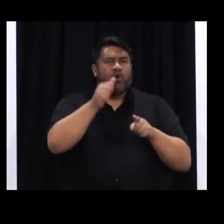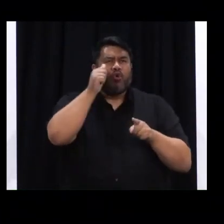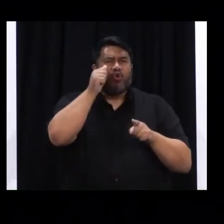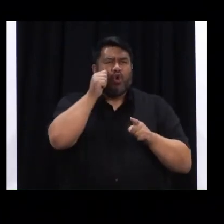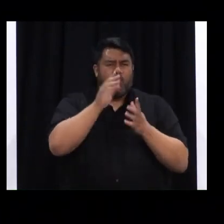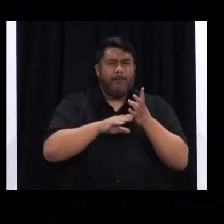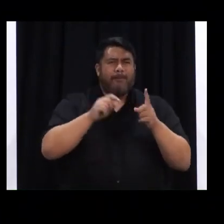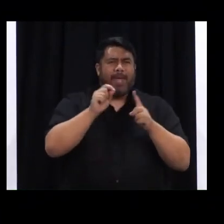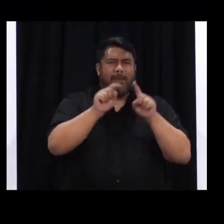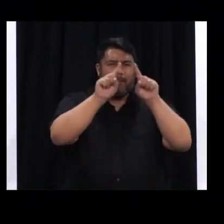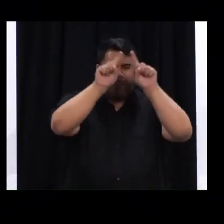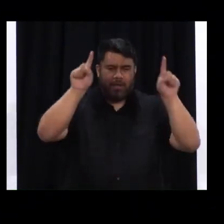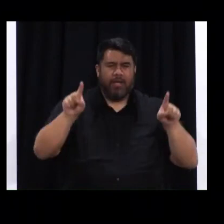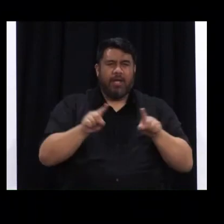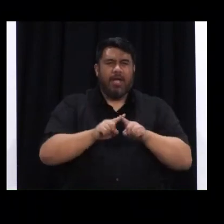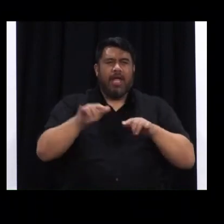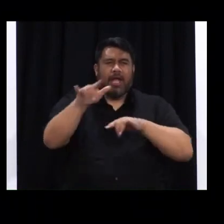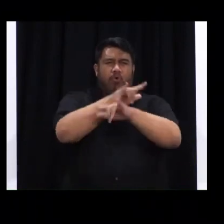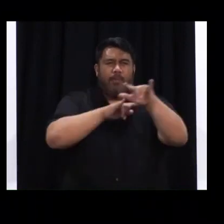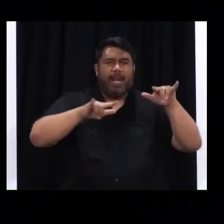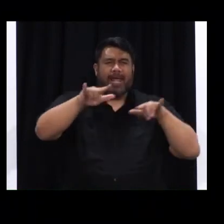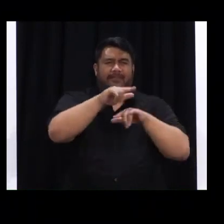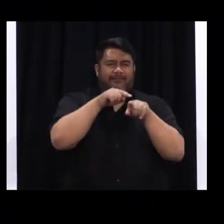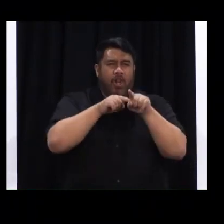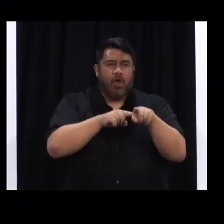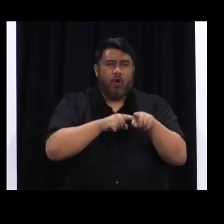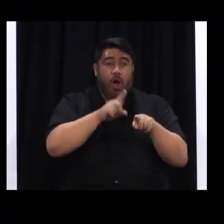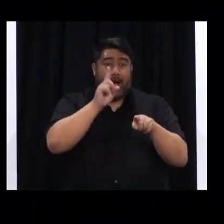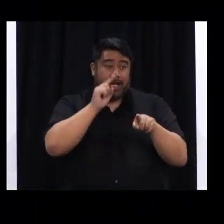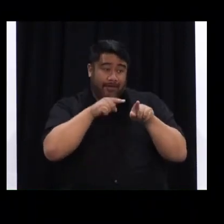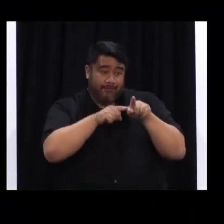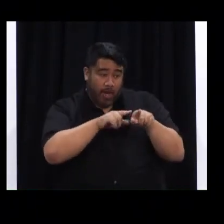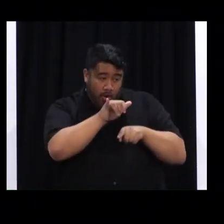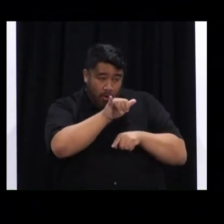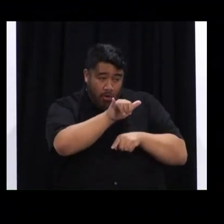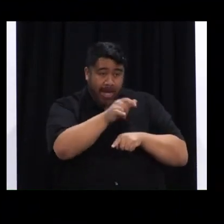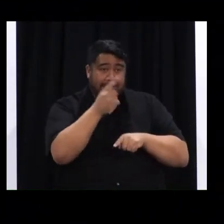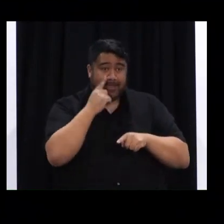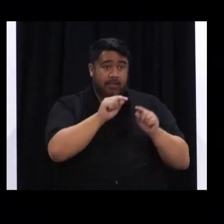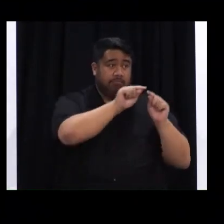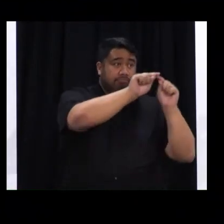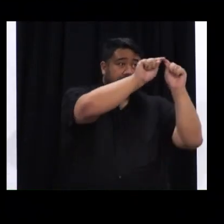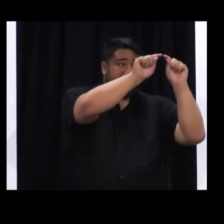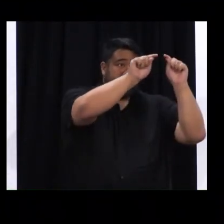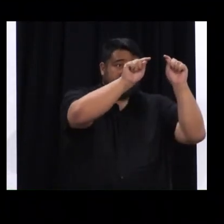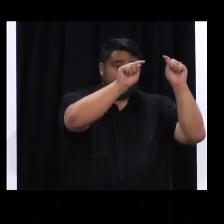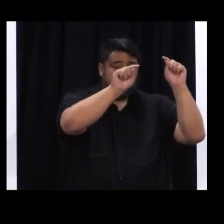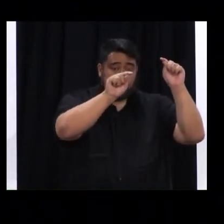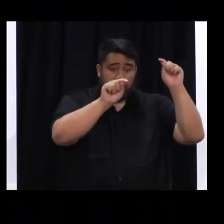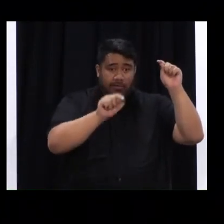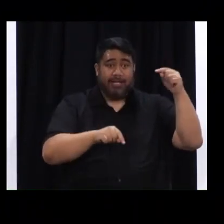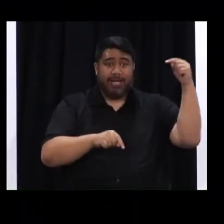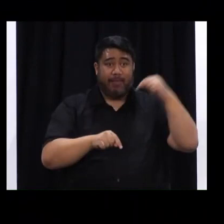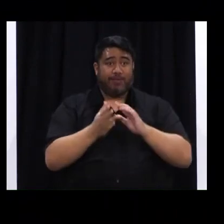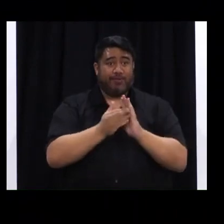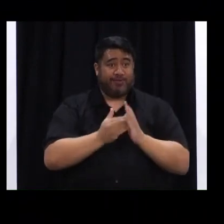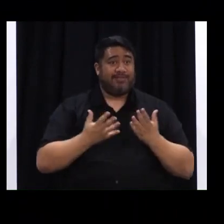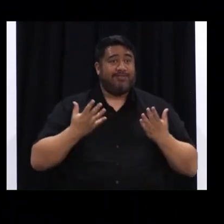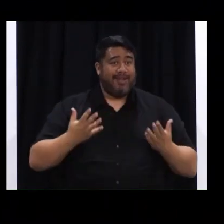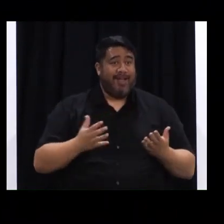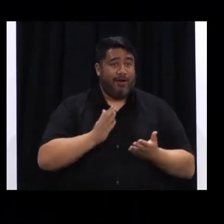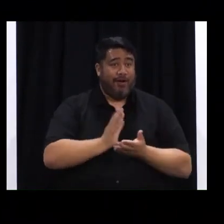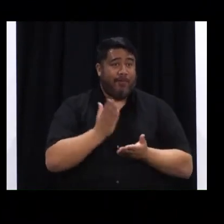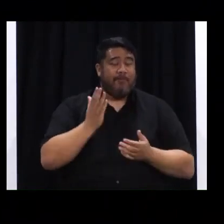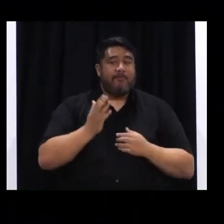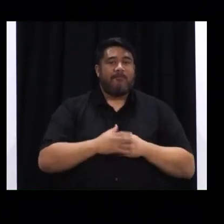on FlightTracker. With this supply, we will be able to continue our rollout at significant or even